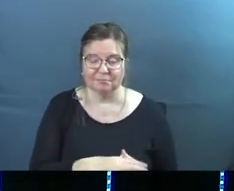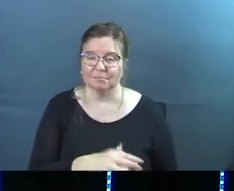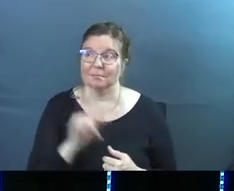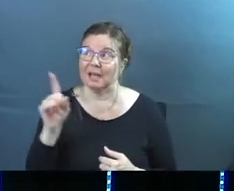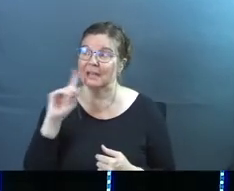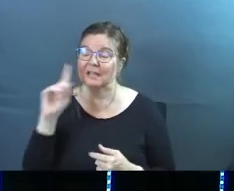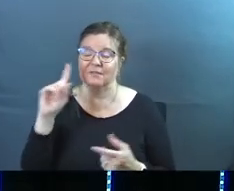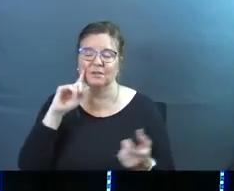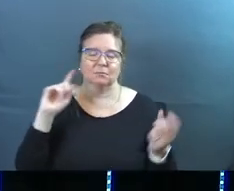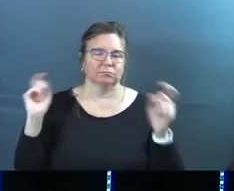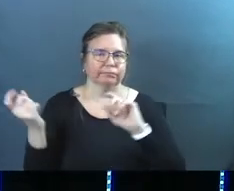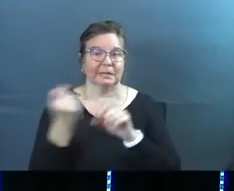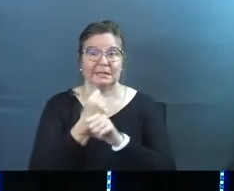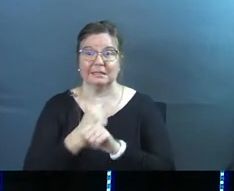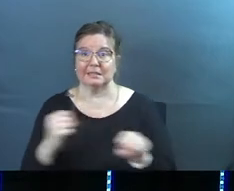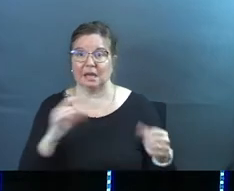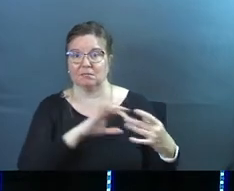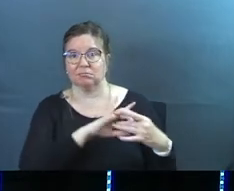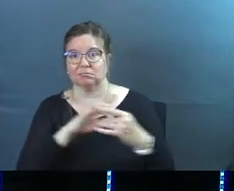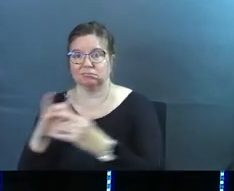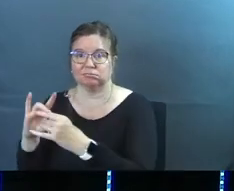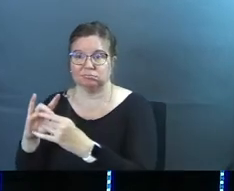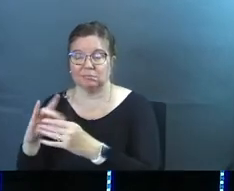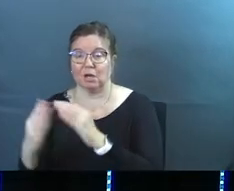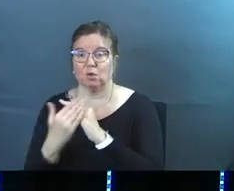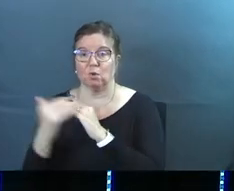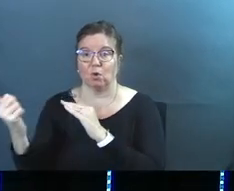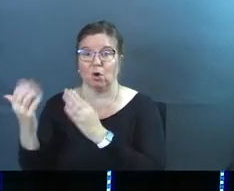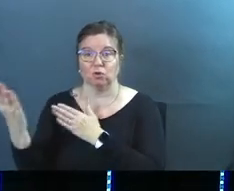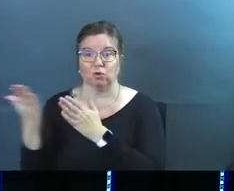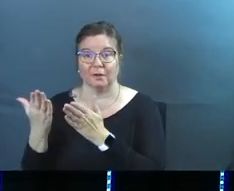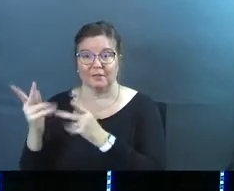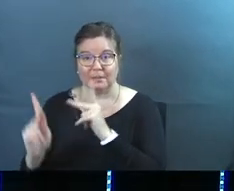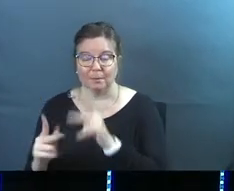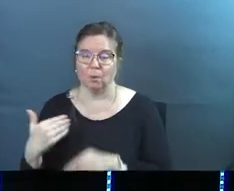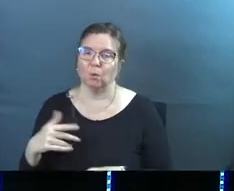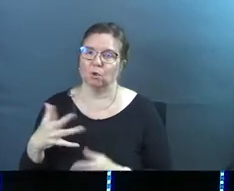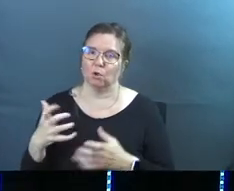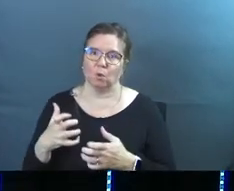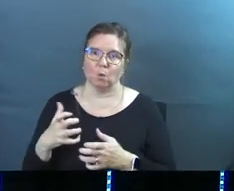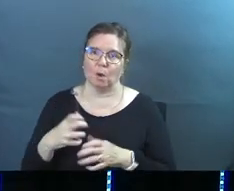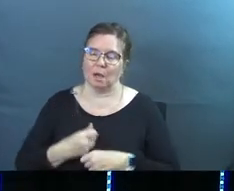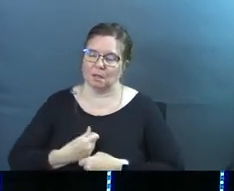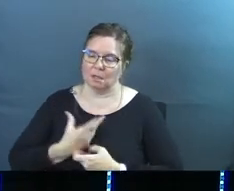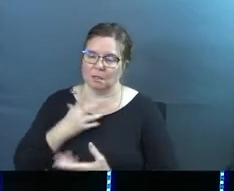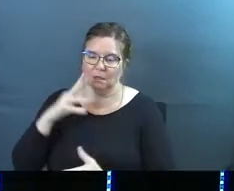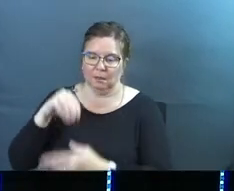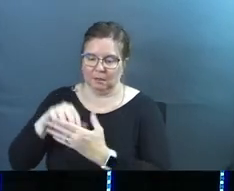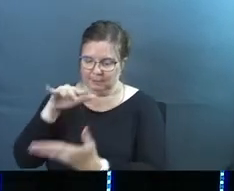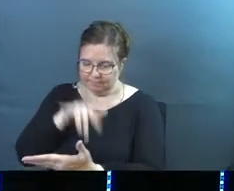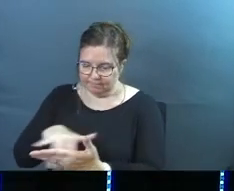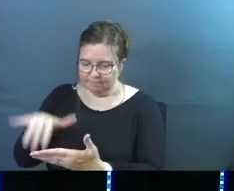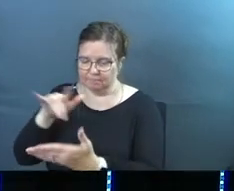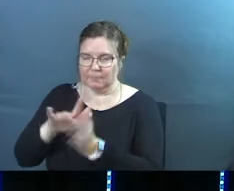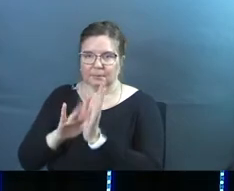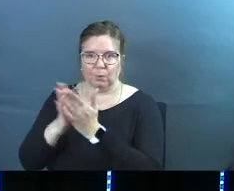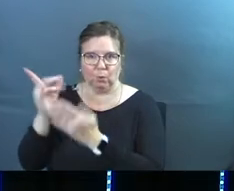And if he radically saved you and then you get called to serve his people, man, you want to pour into his word